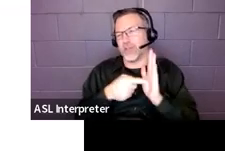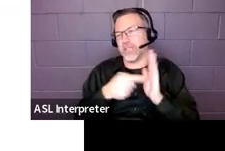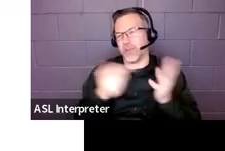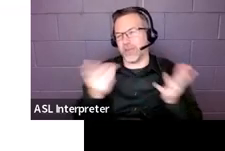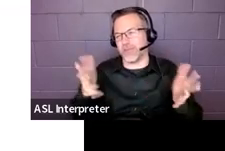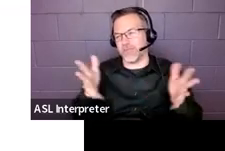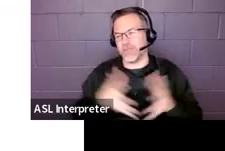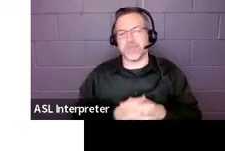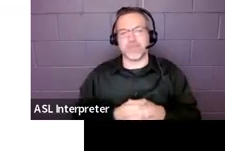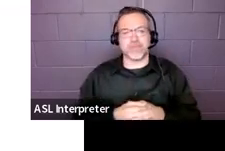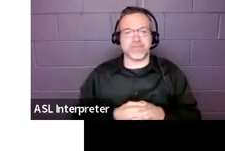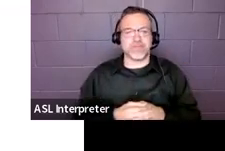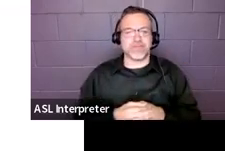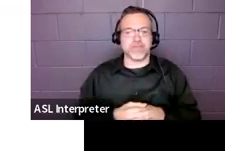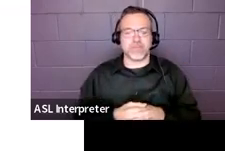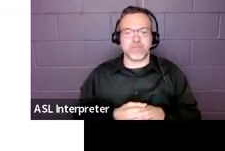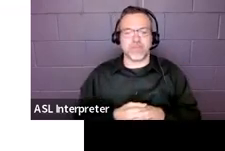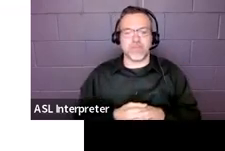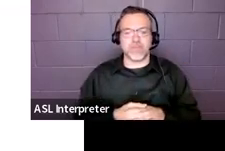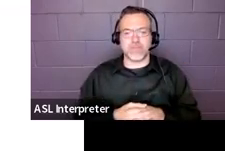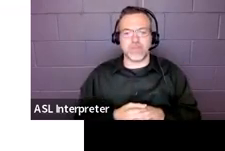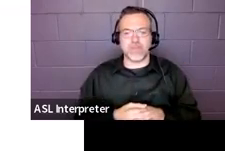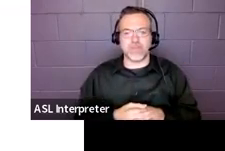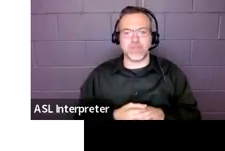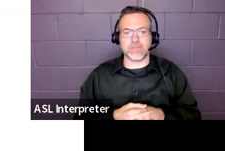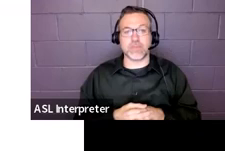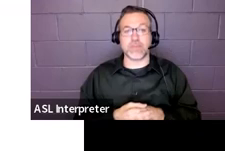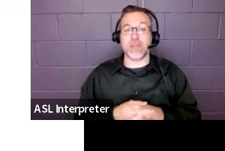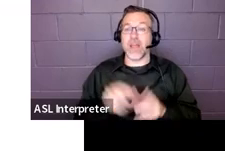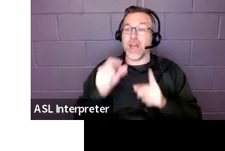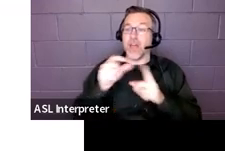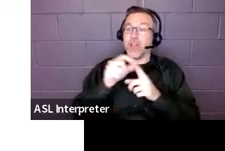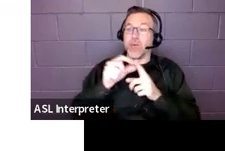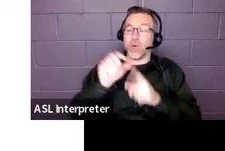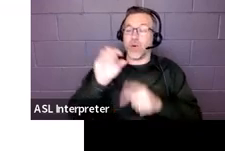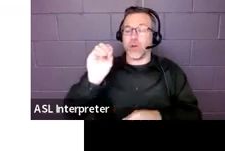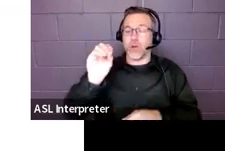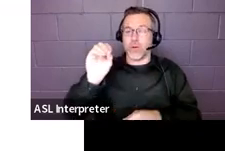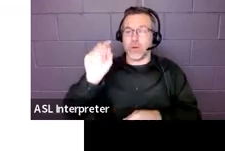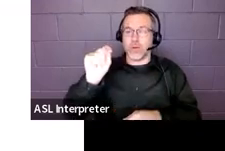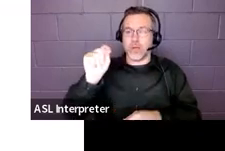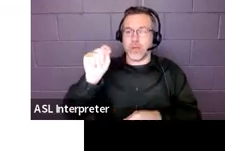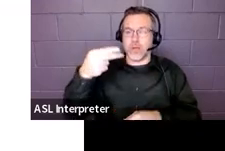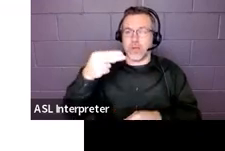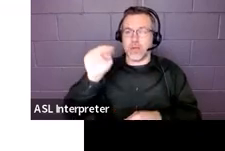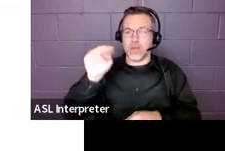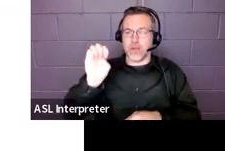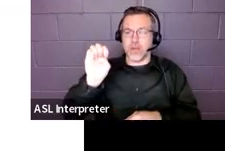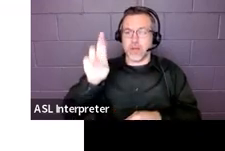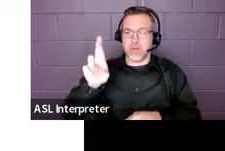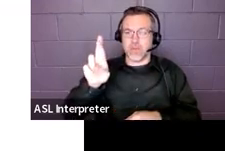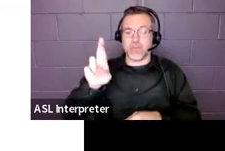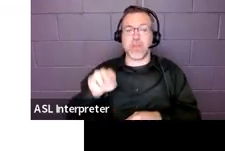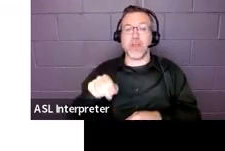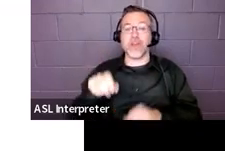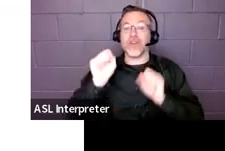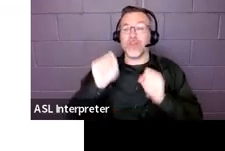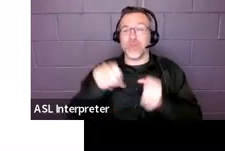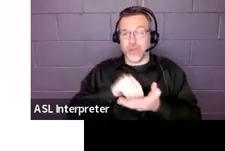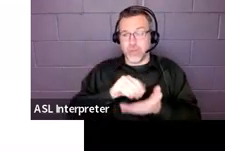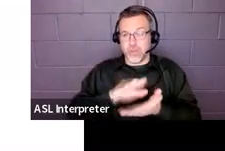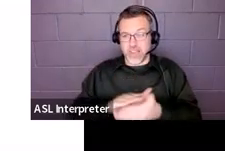So, when we're talking about other in Section 6, this is where you could put the C word,